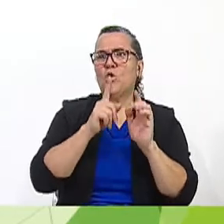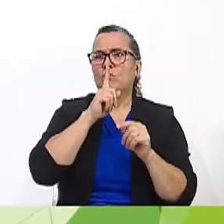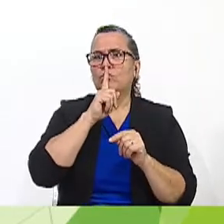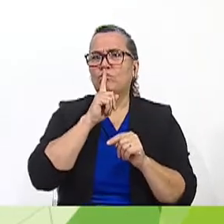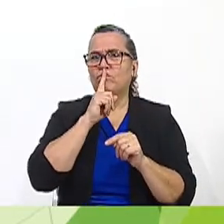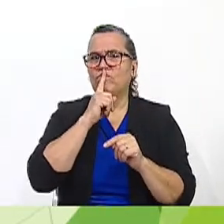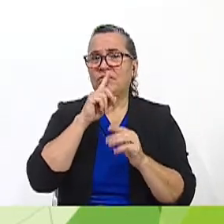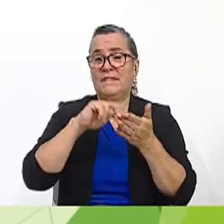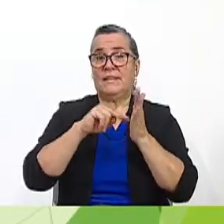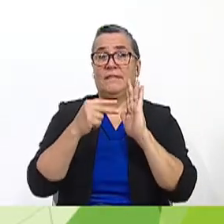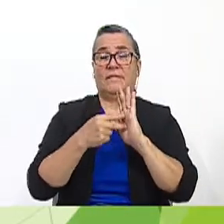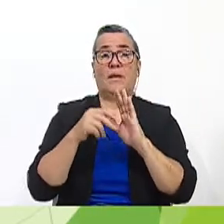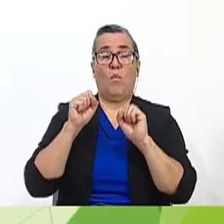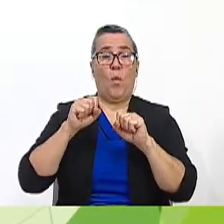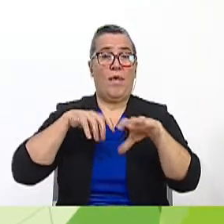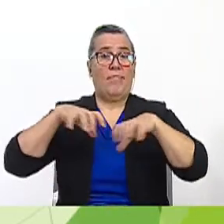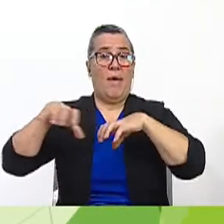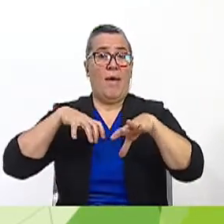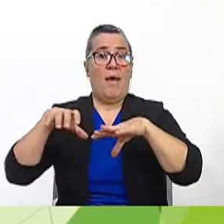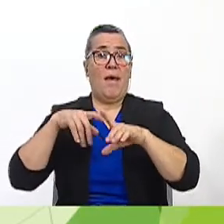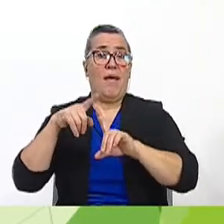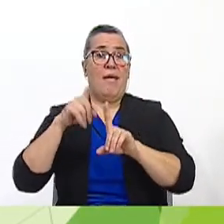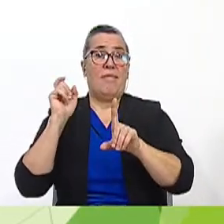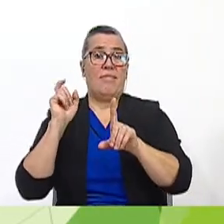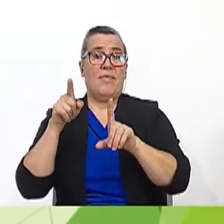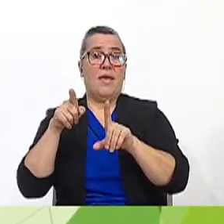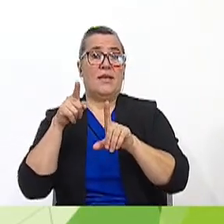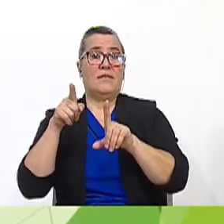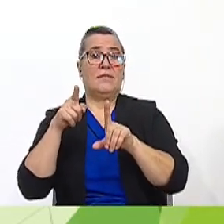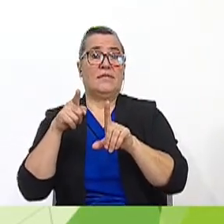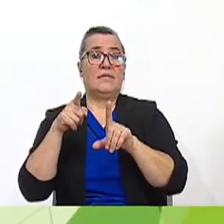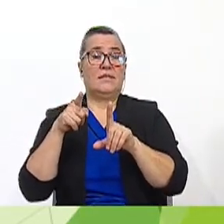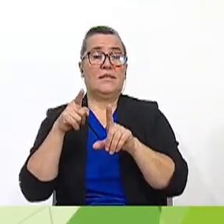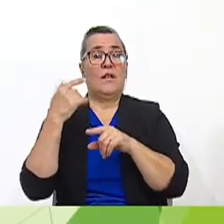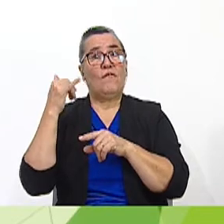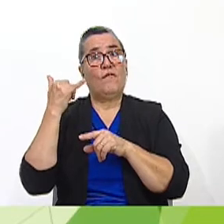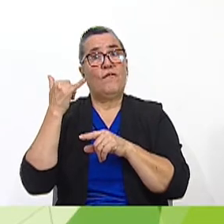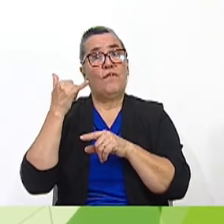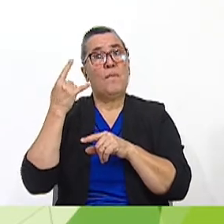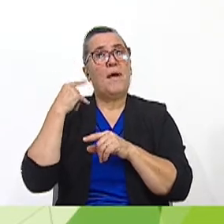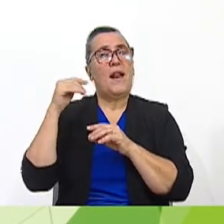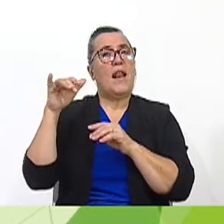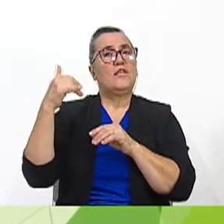that you can activate to disable your ring tones